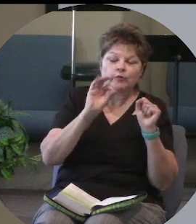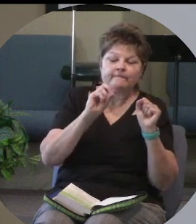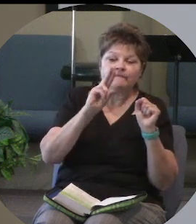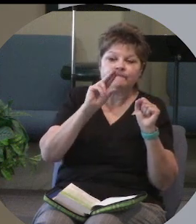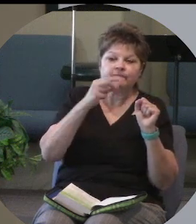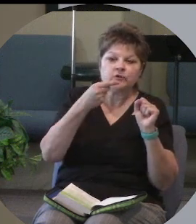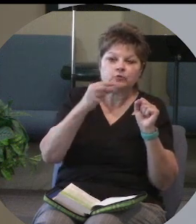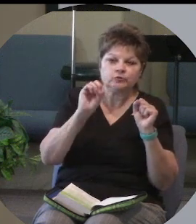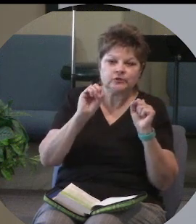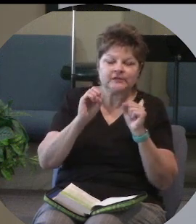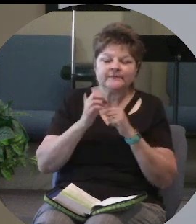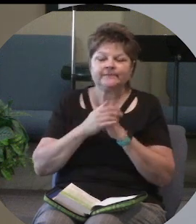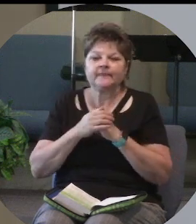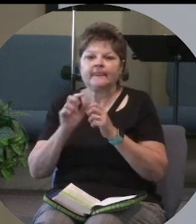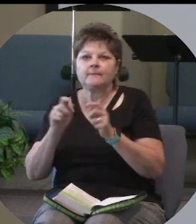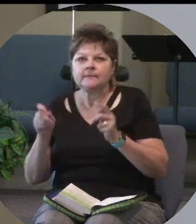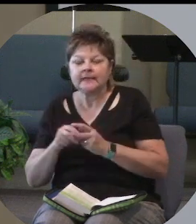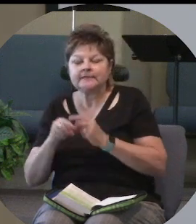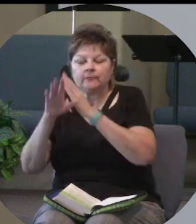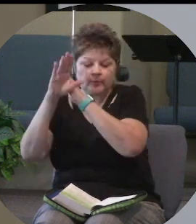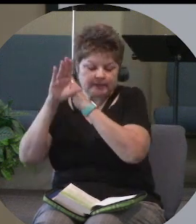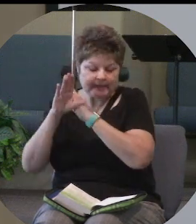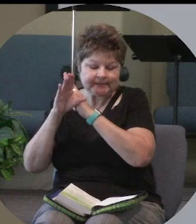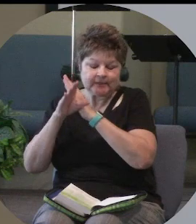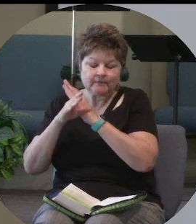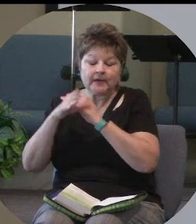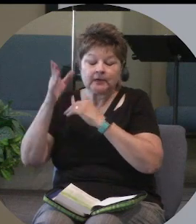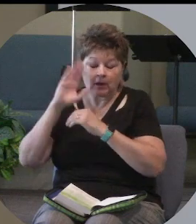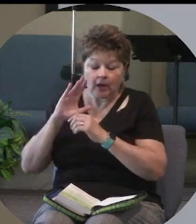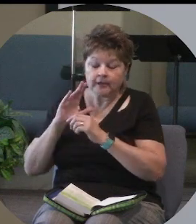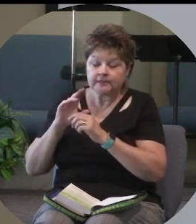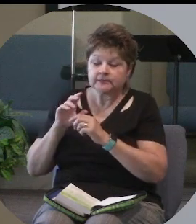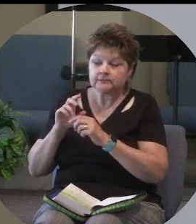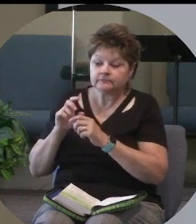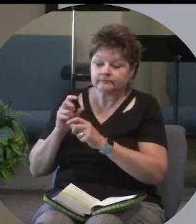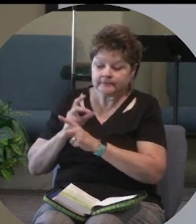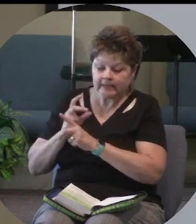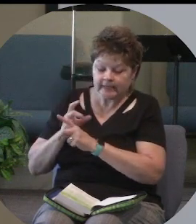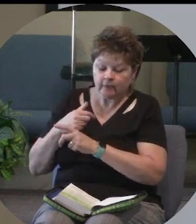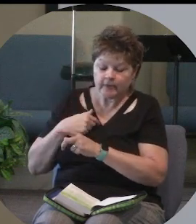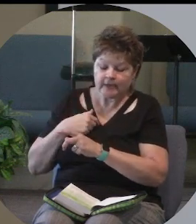place where God is looking out for me because I no longer can look out for myself.